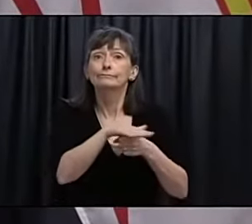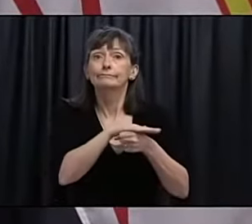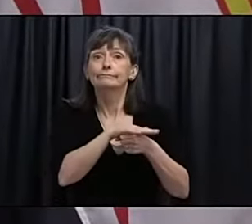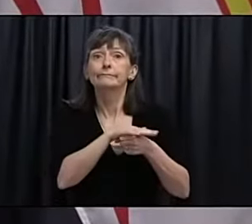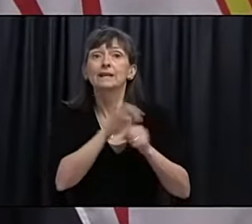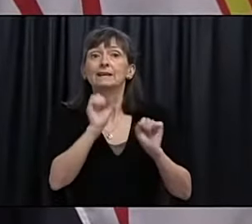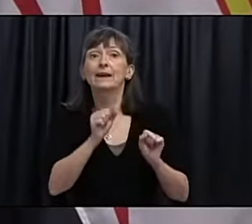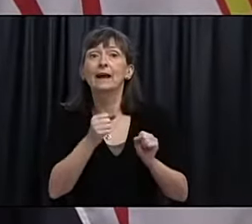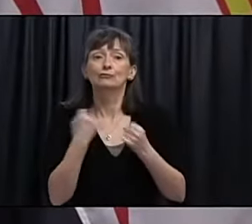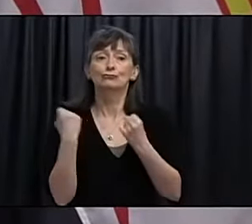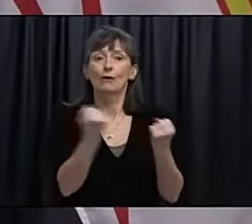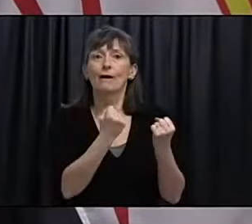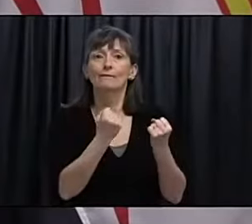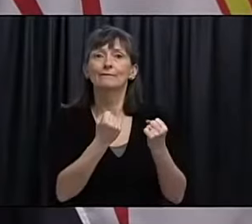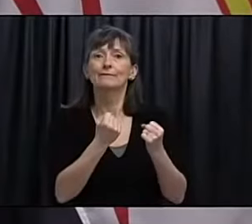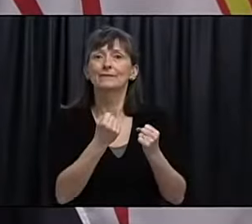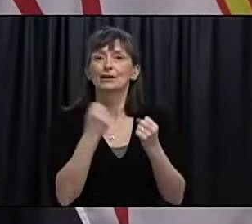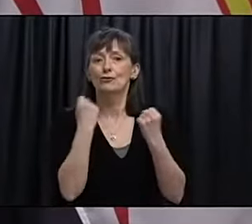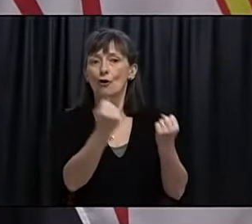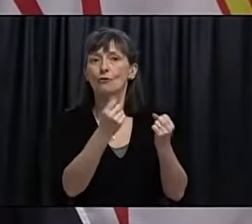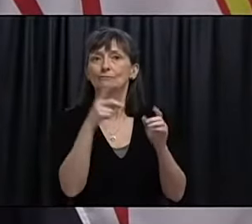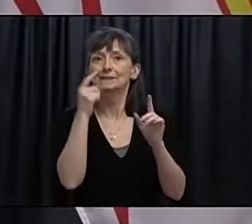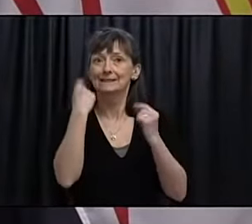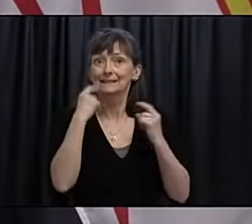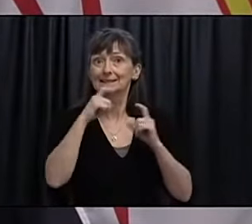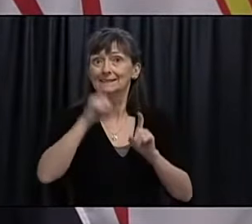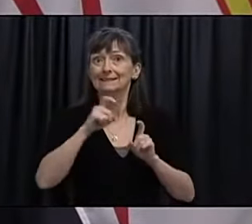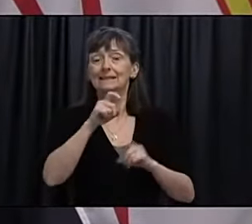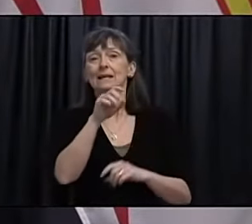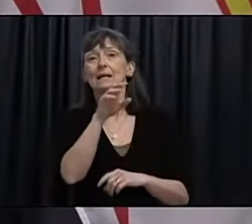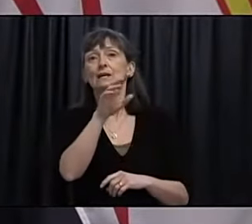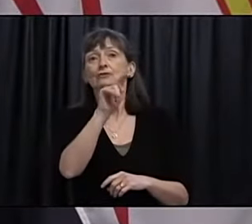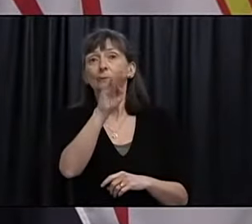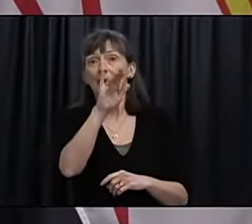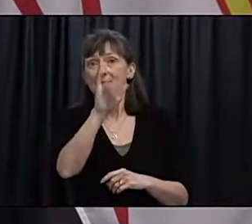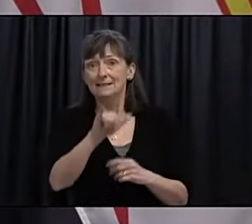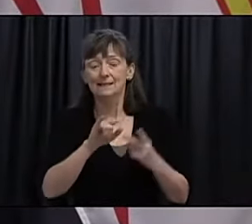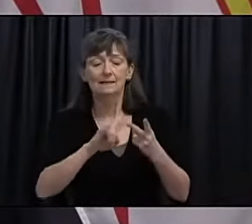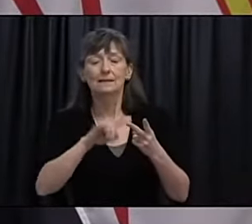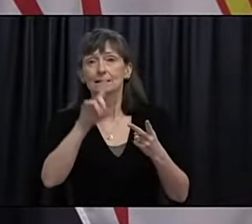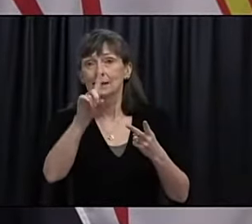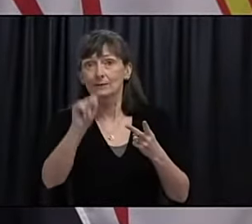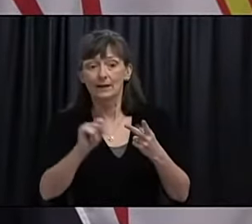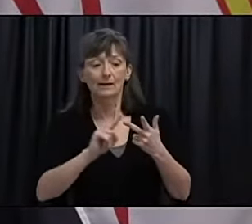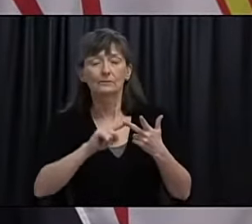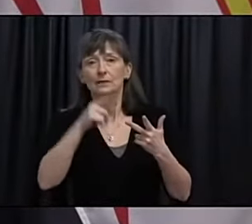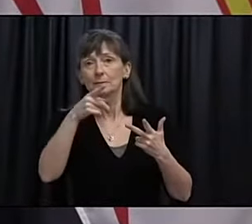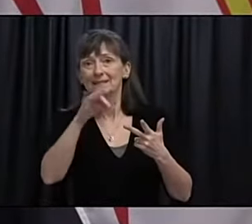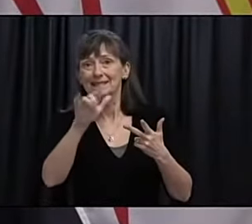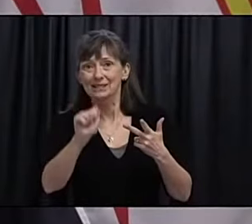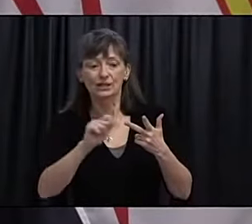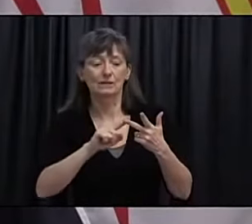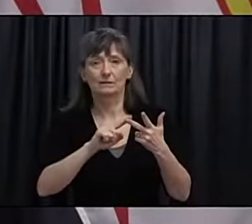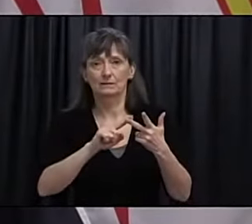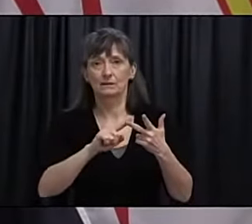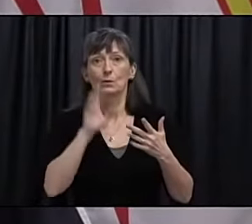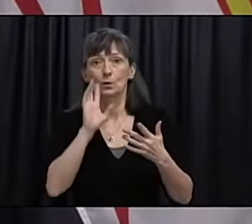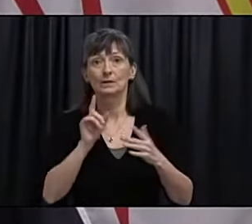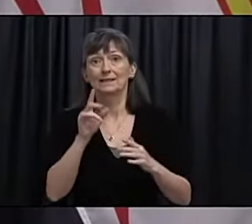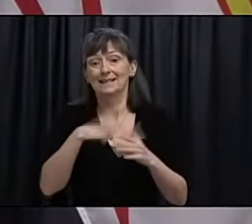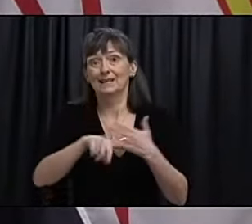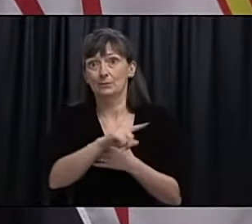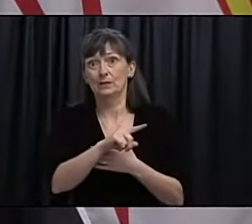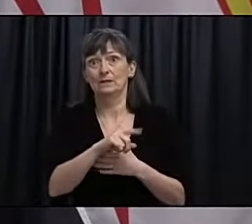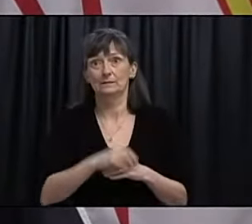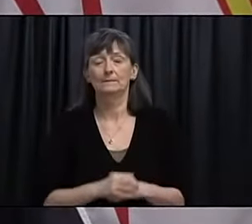take place in Trapassi, Bonavista, Placentia and downtown St. John's throughout the next week. If you